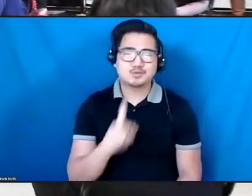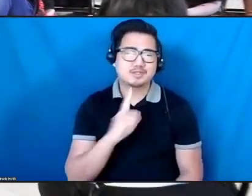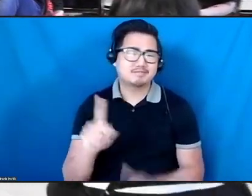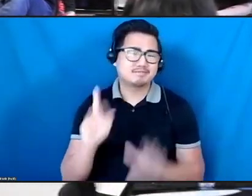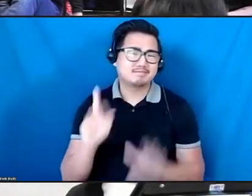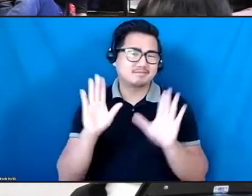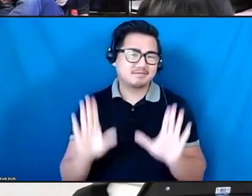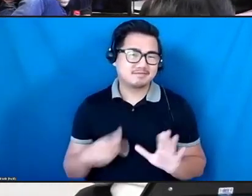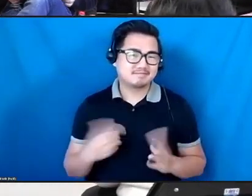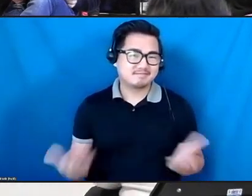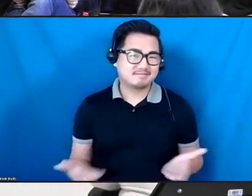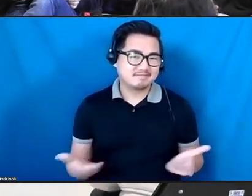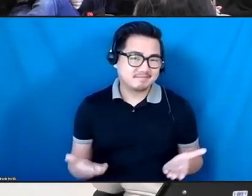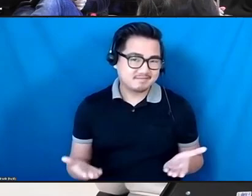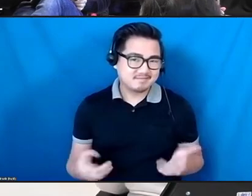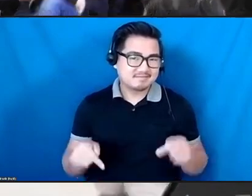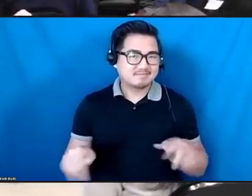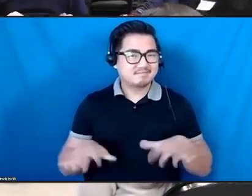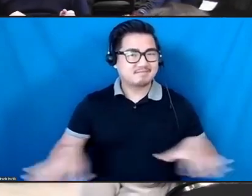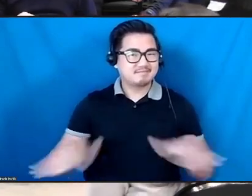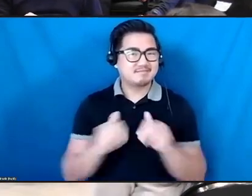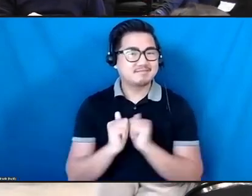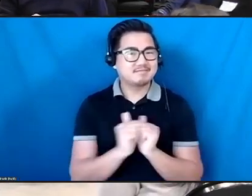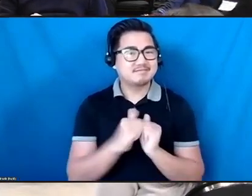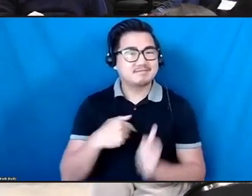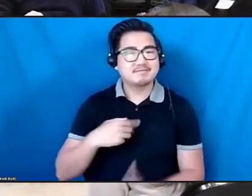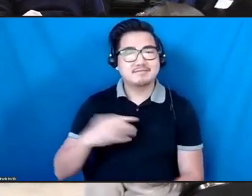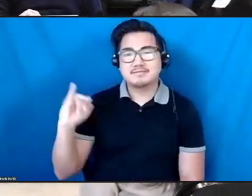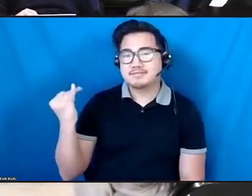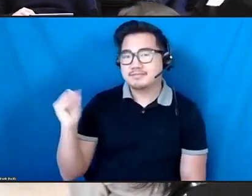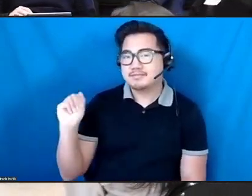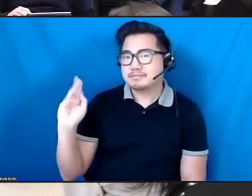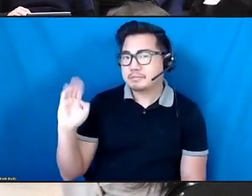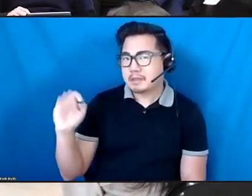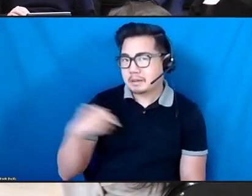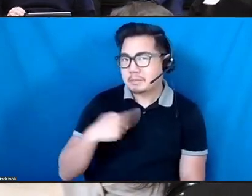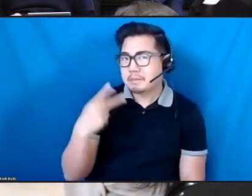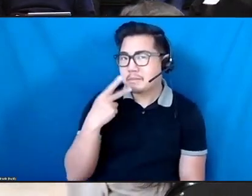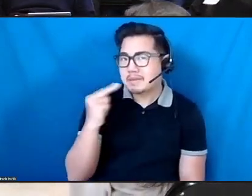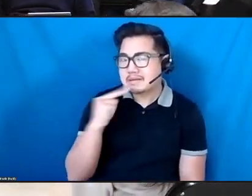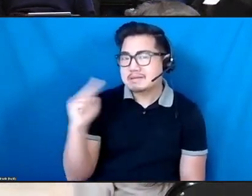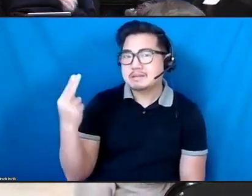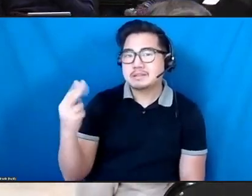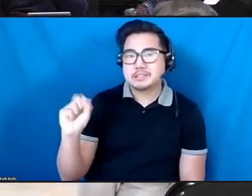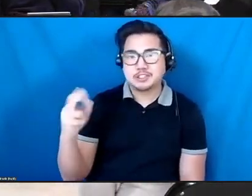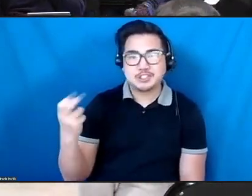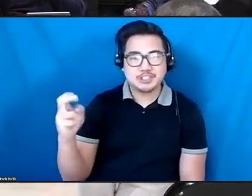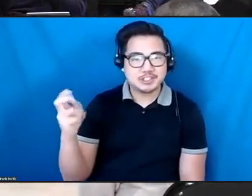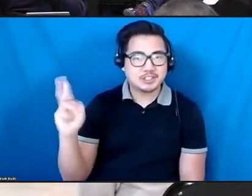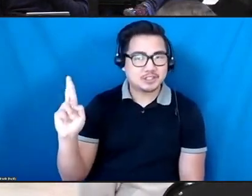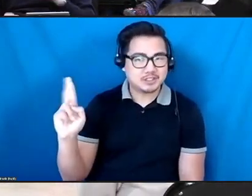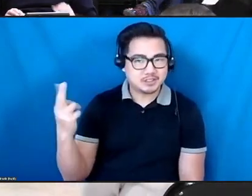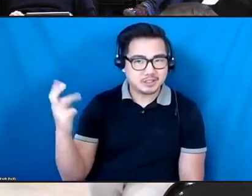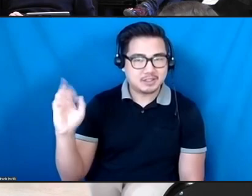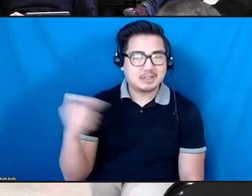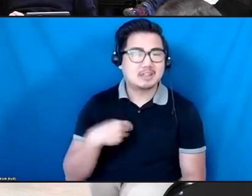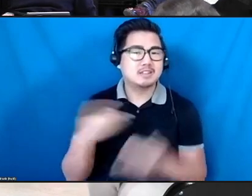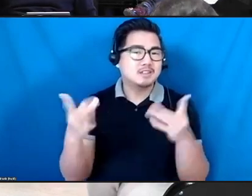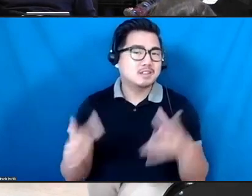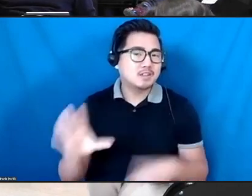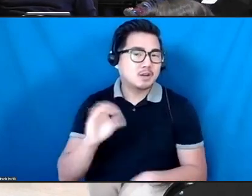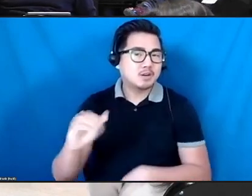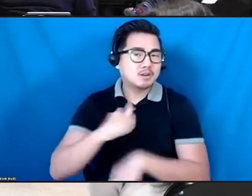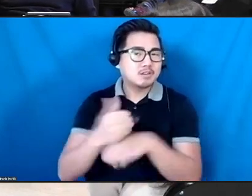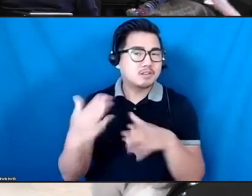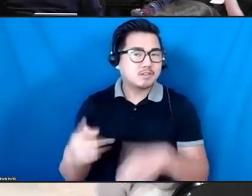be here in space with you all. I'm Jamie Galoon. My pronouns are she, her, hers. I am the director and co-founder of HowlRound